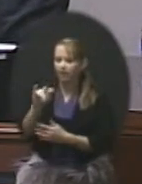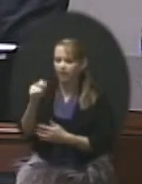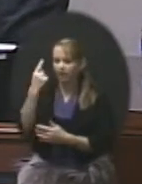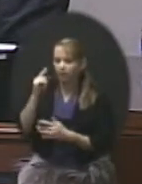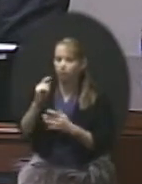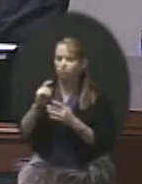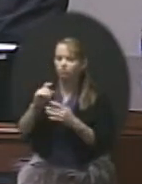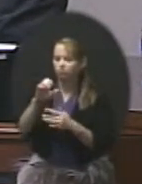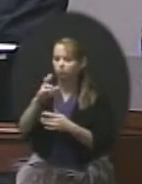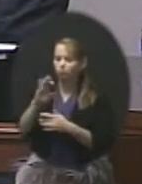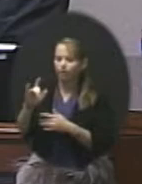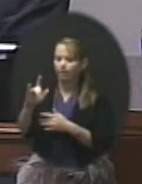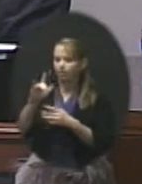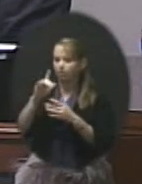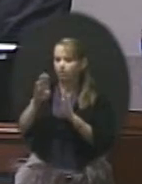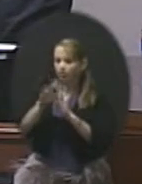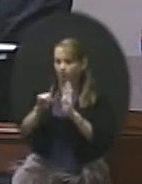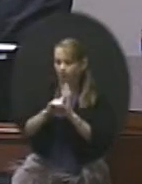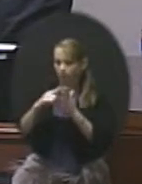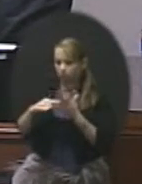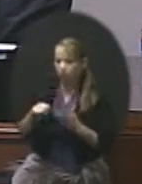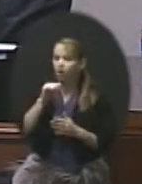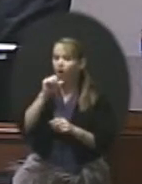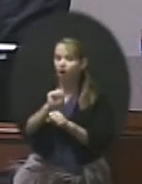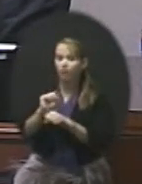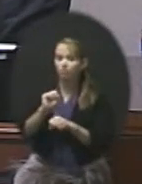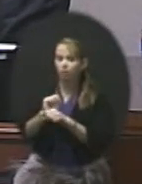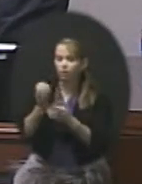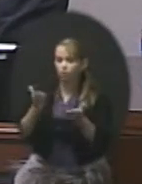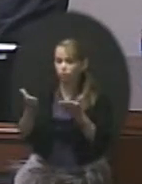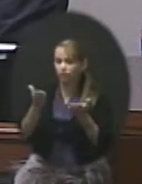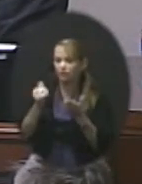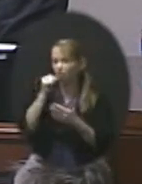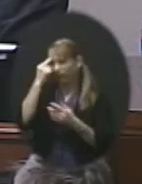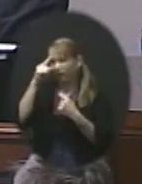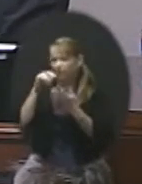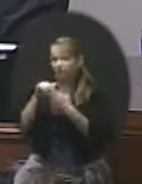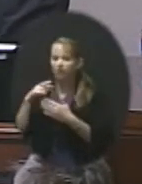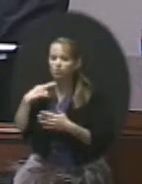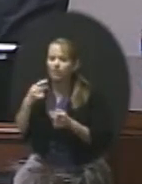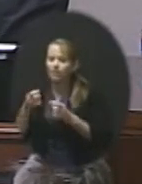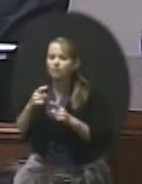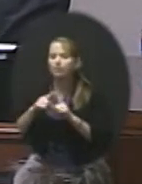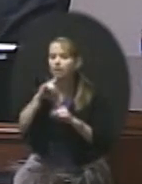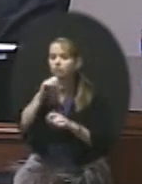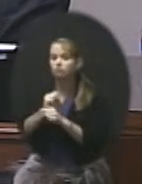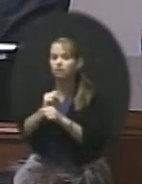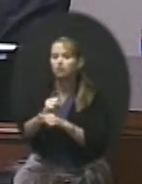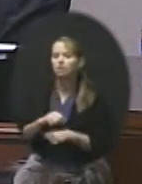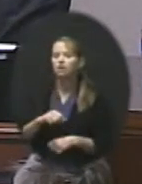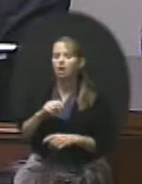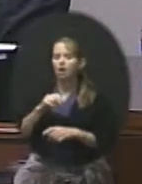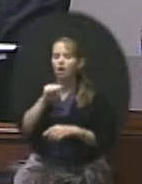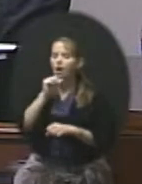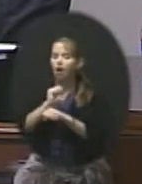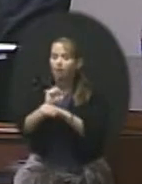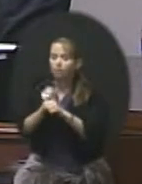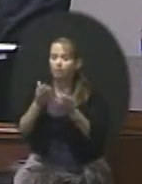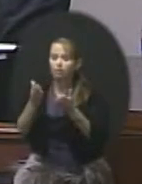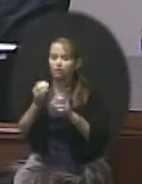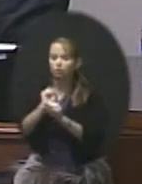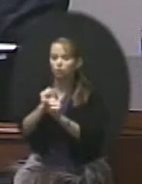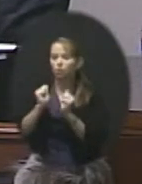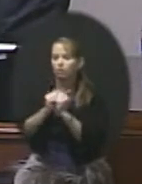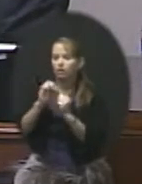unemployment insurance services. You don't think about that necessarily as a risk management issue, but it certainly is. People in employment services work with us on claim